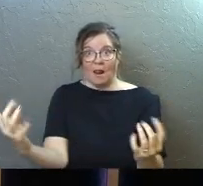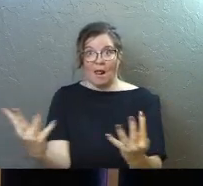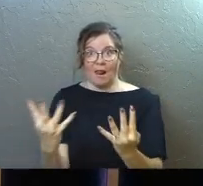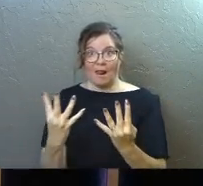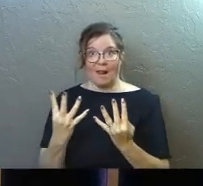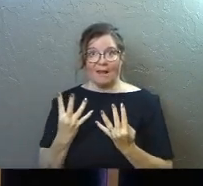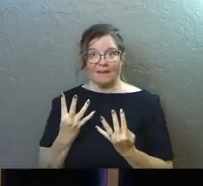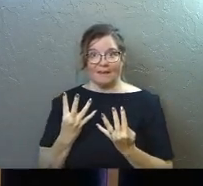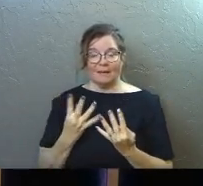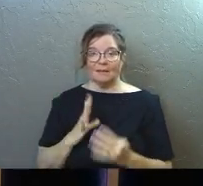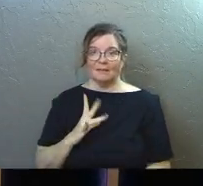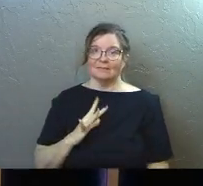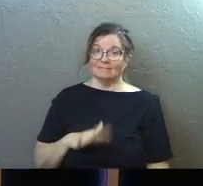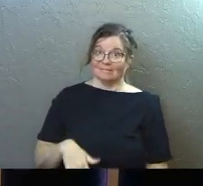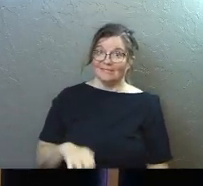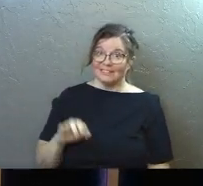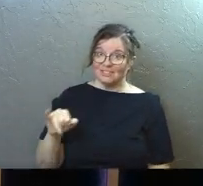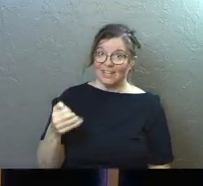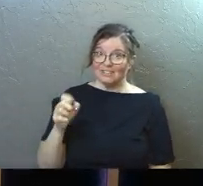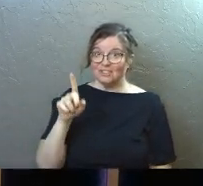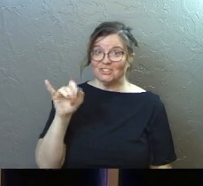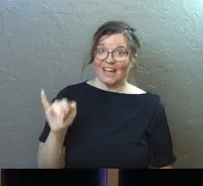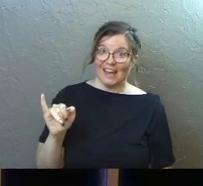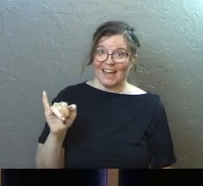It's amazing. Jedi move, right? Right?